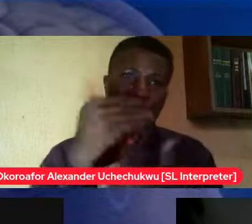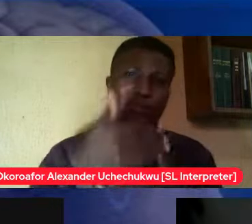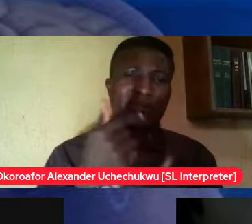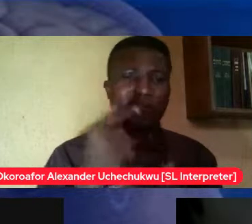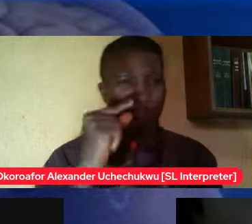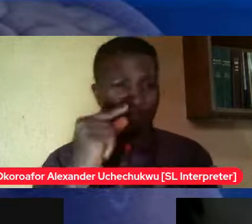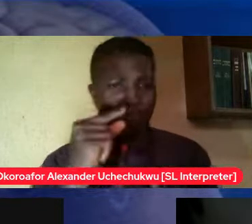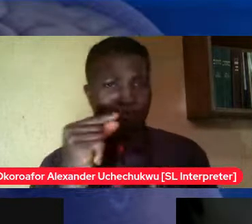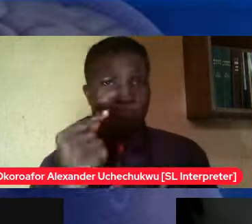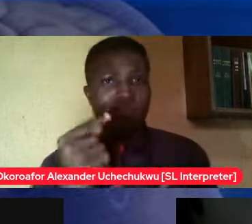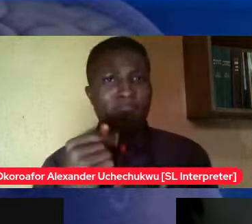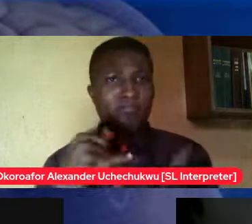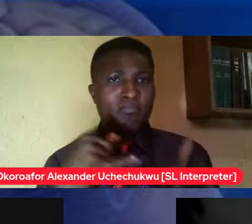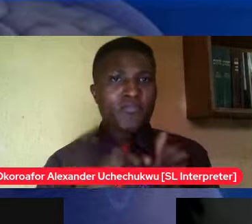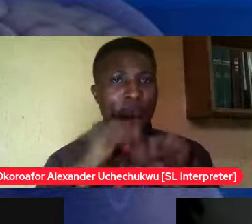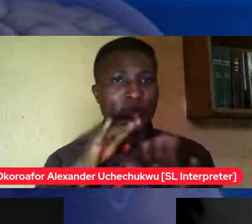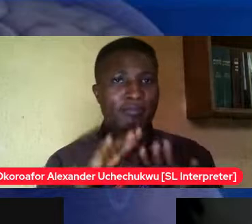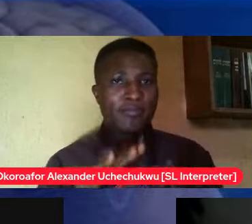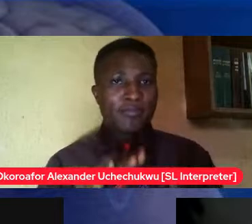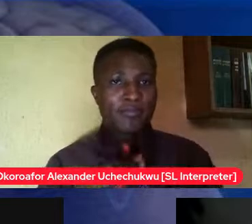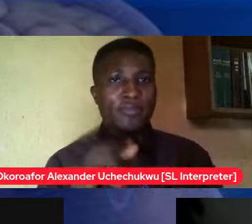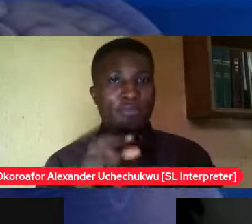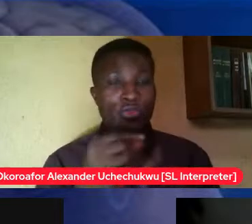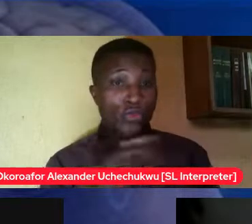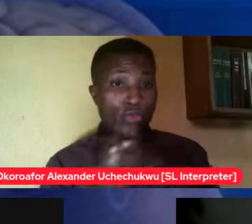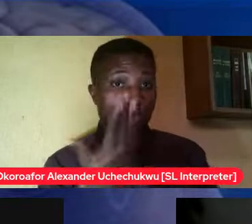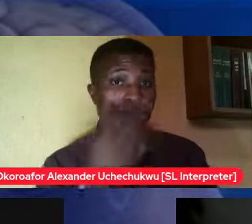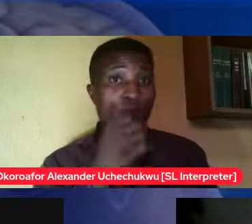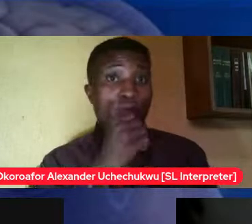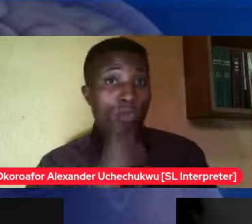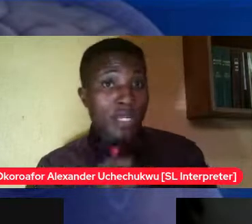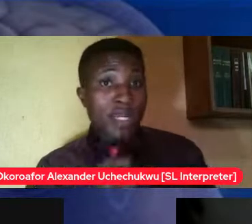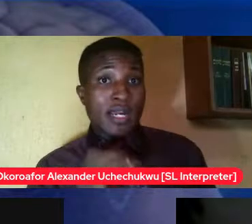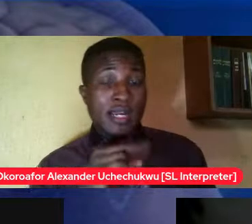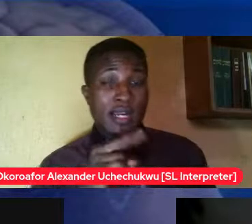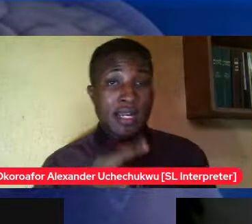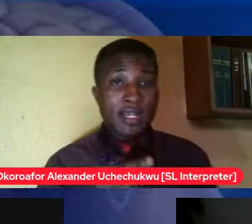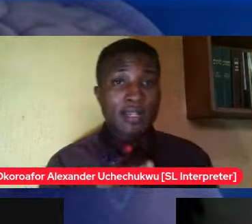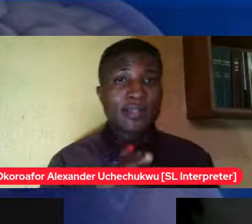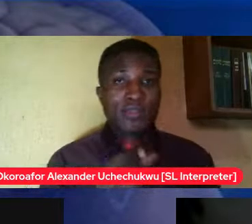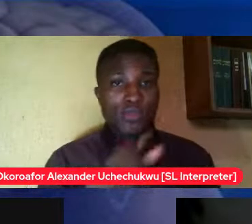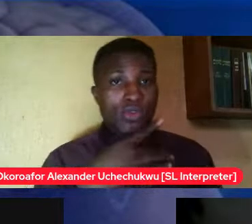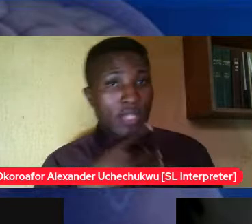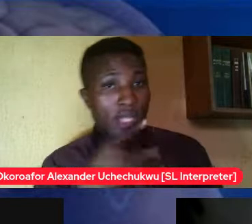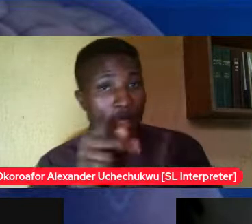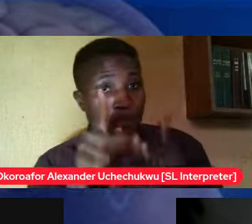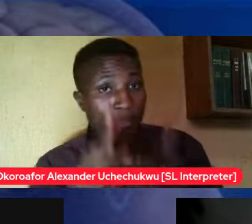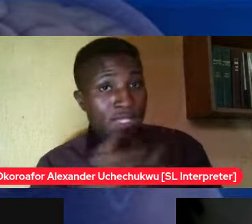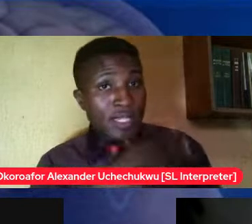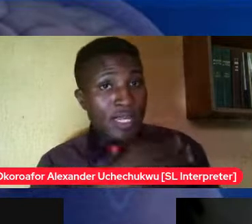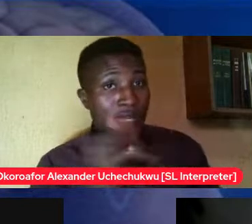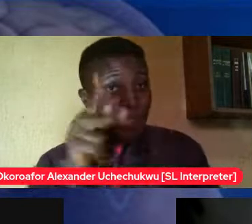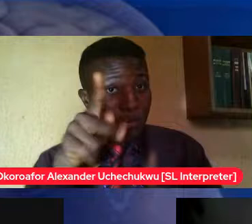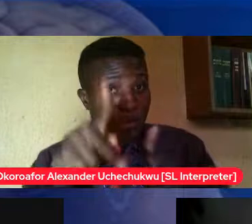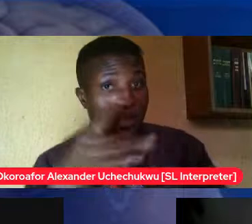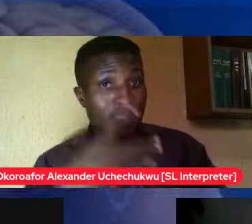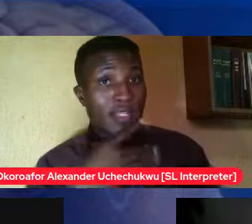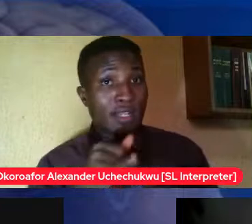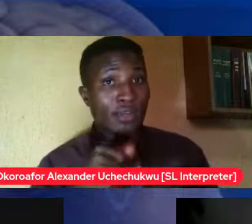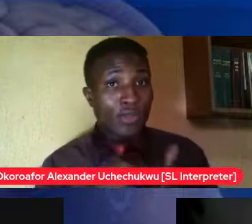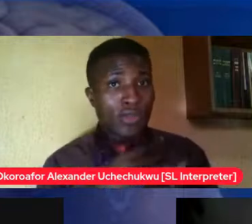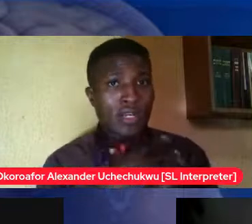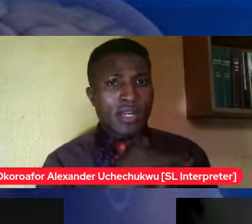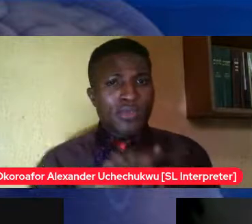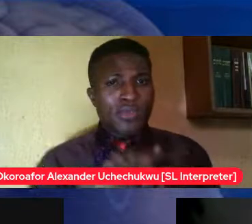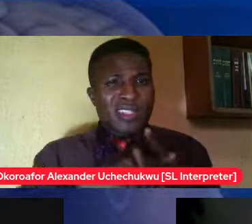and you are in relationships and you like the person and the person likes you and you begin to have sexual relations and you